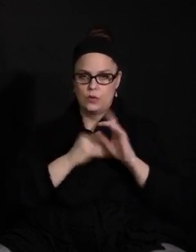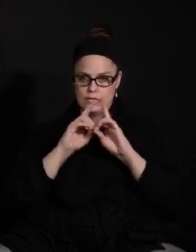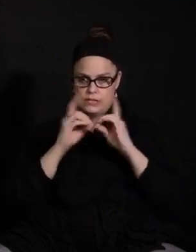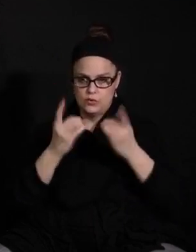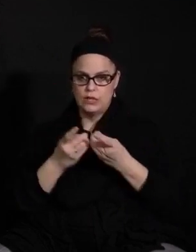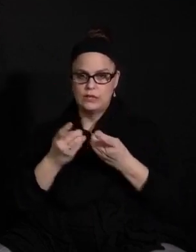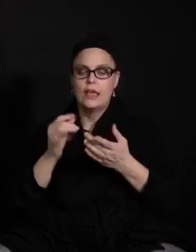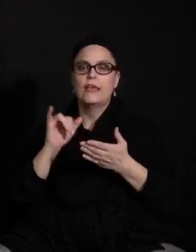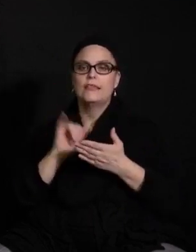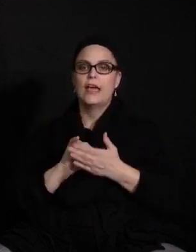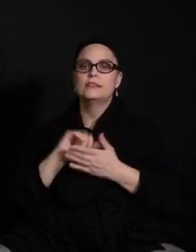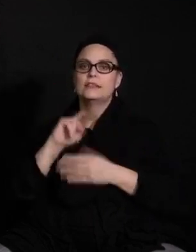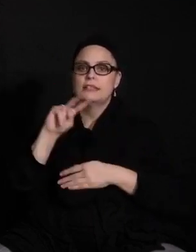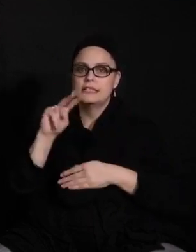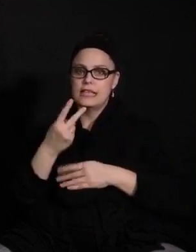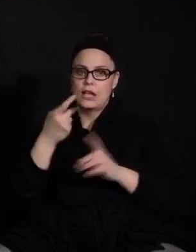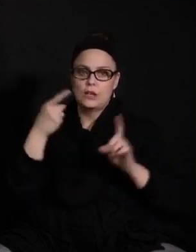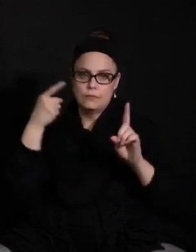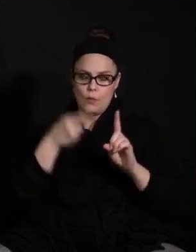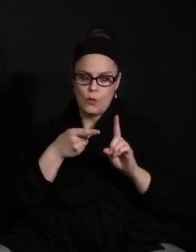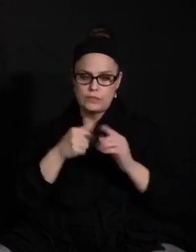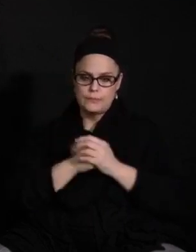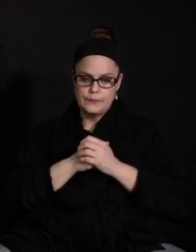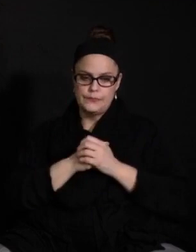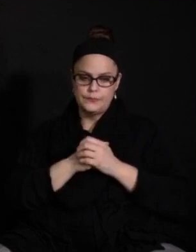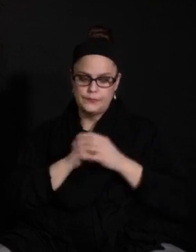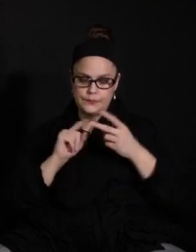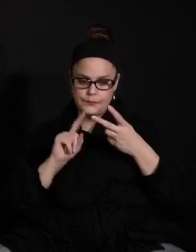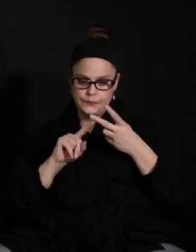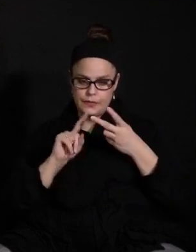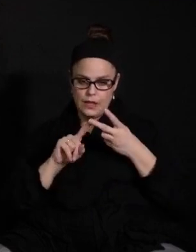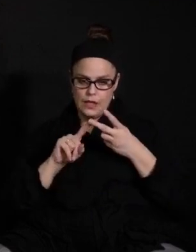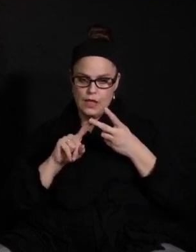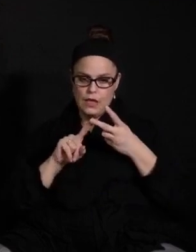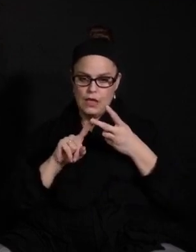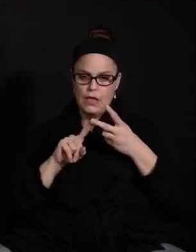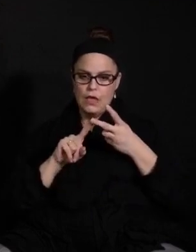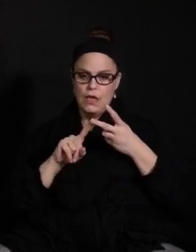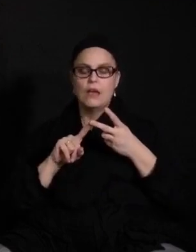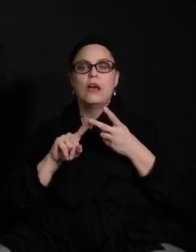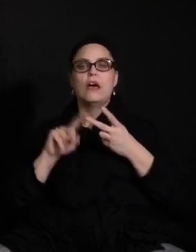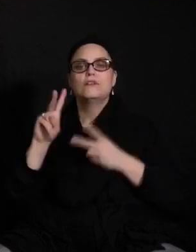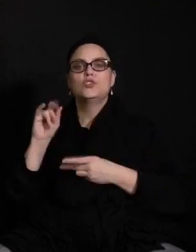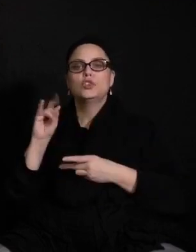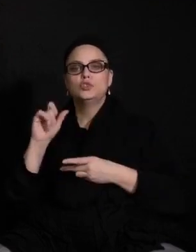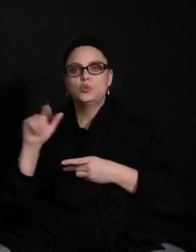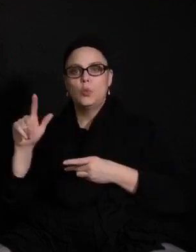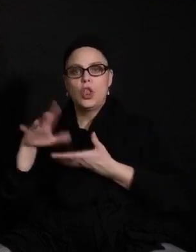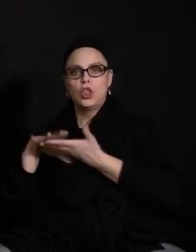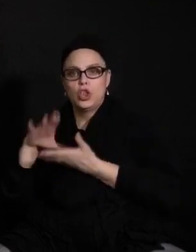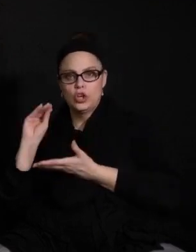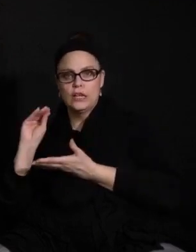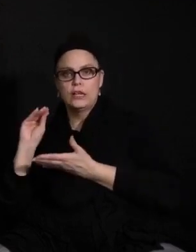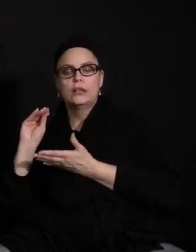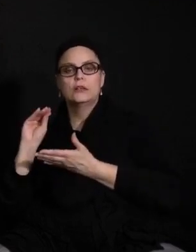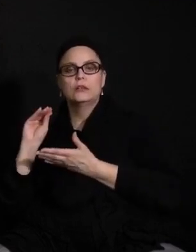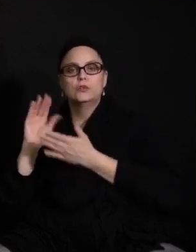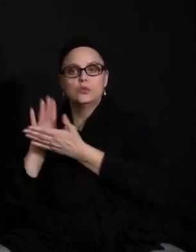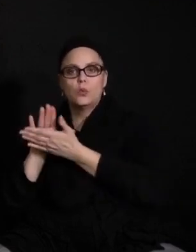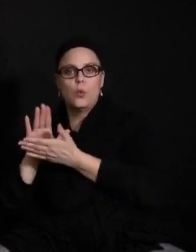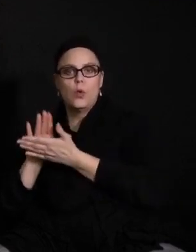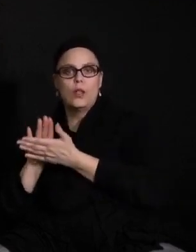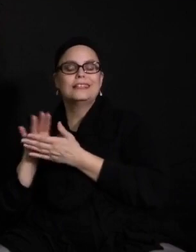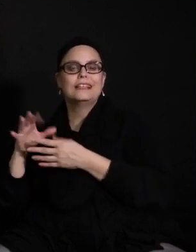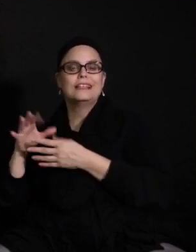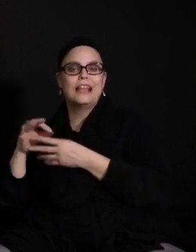leads me to the second point, which is that virtual learning school is an option for the learning model. And that